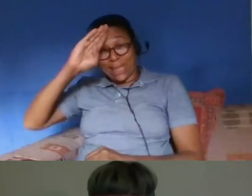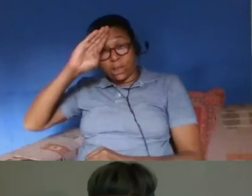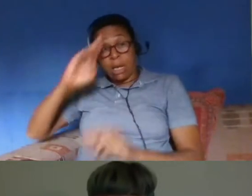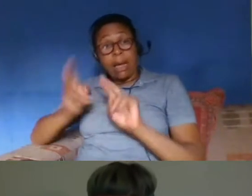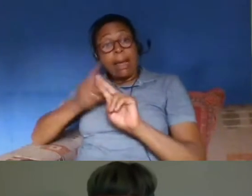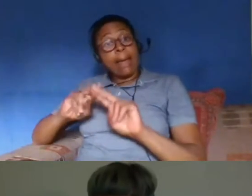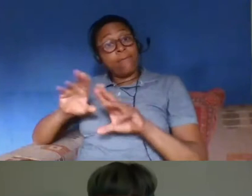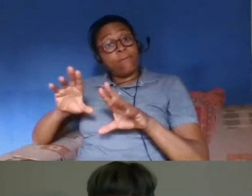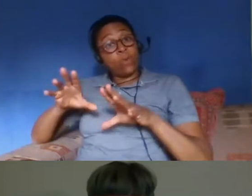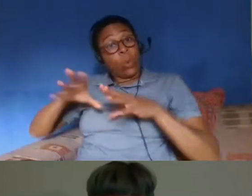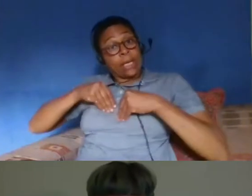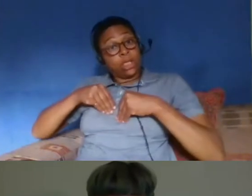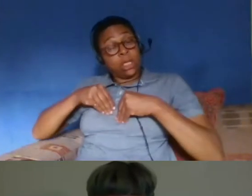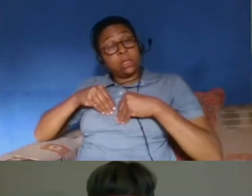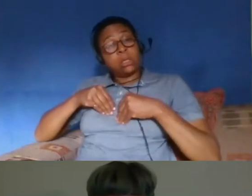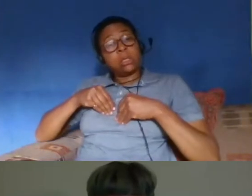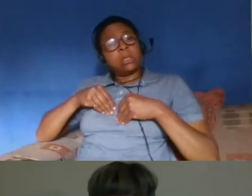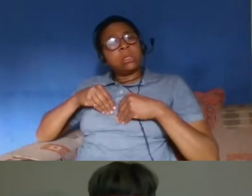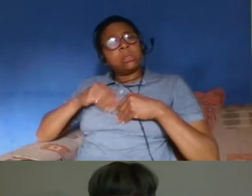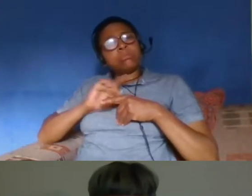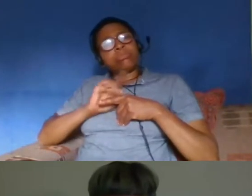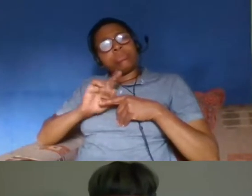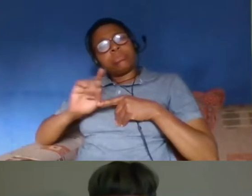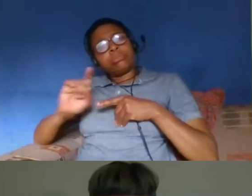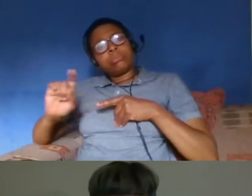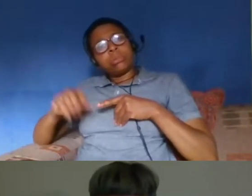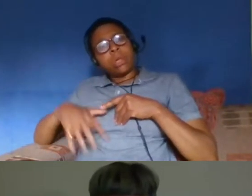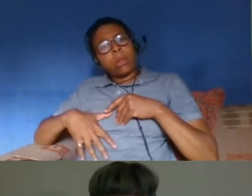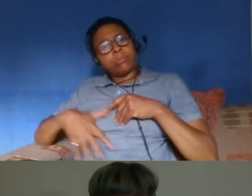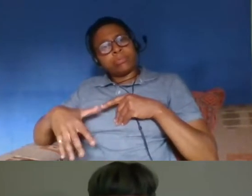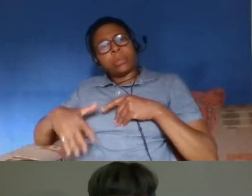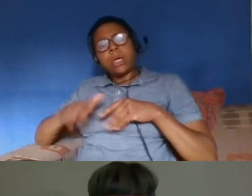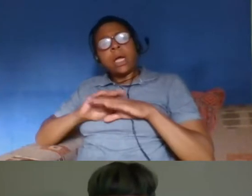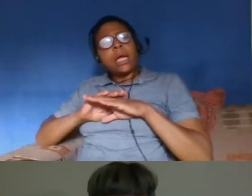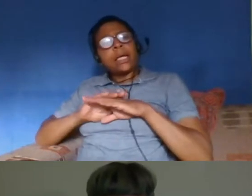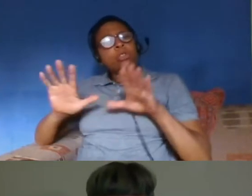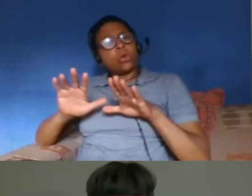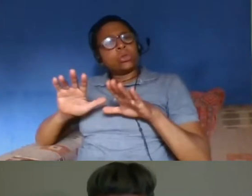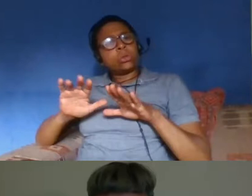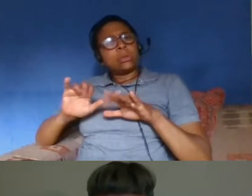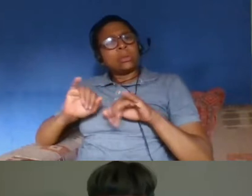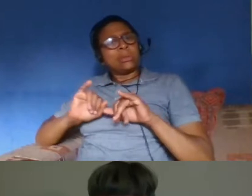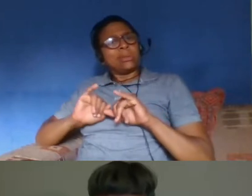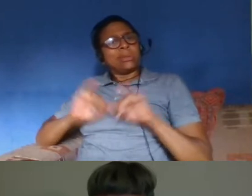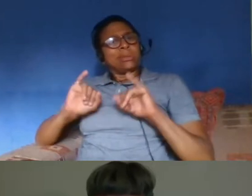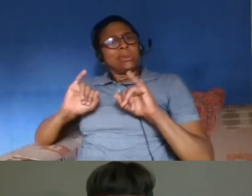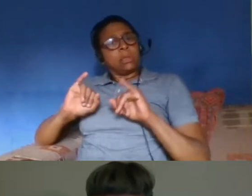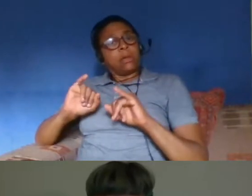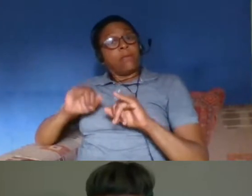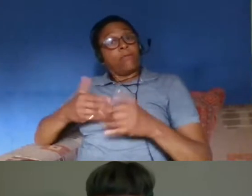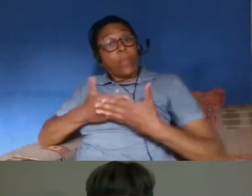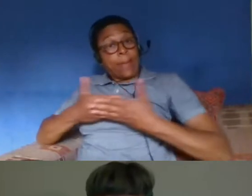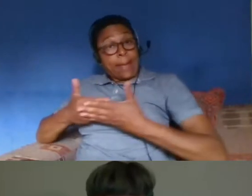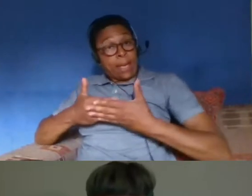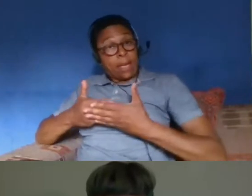particularly later in pregnancy it's it's not really threatening for your child for your baby it's threatening for you as well so anything